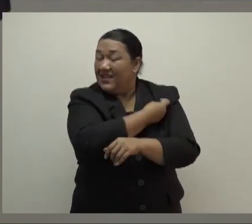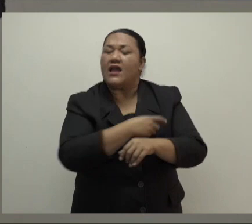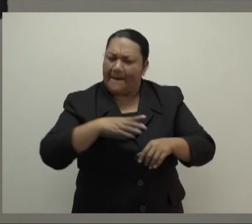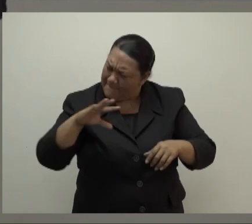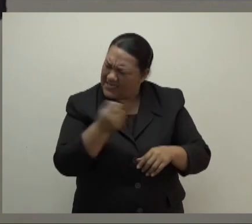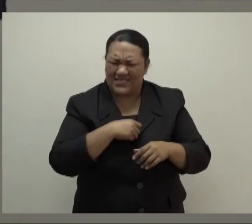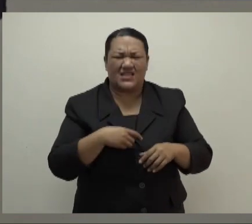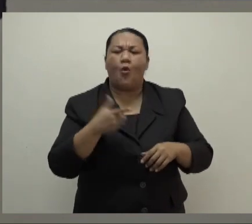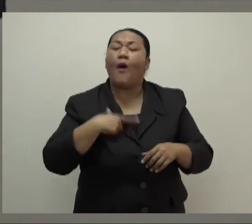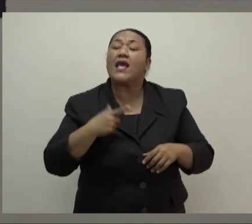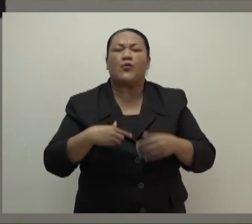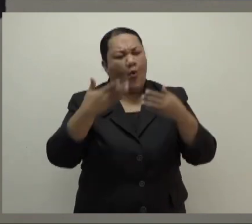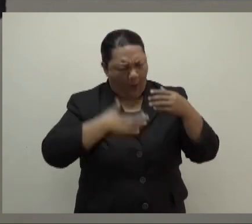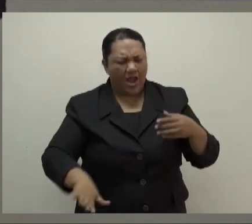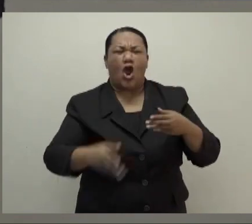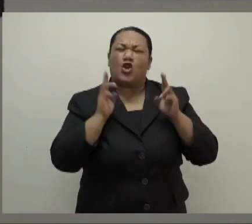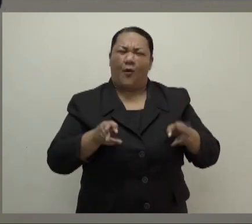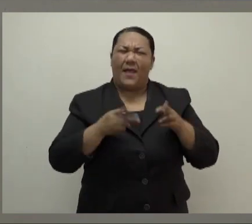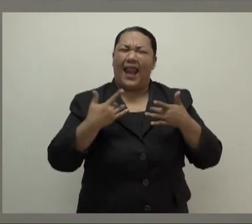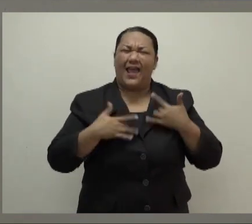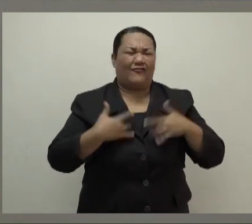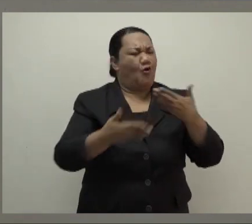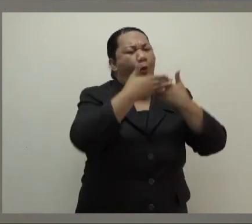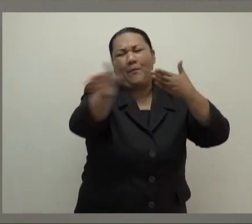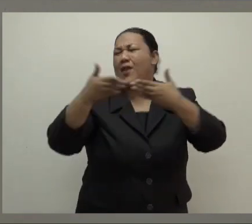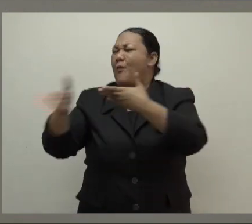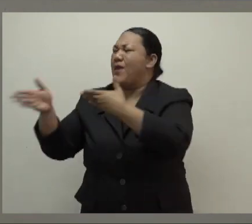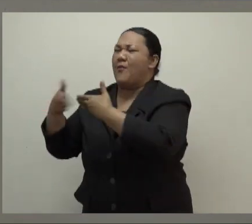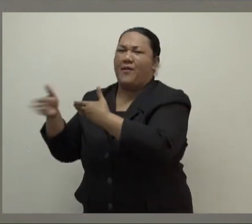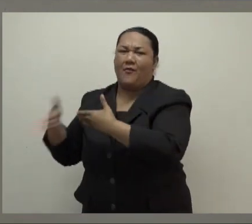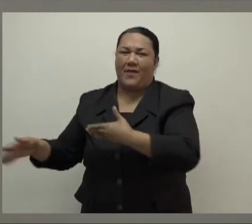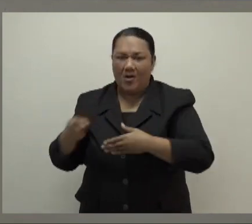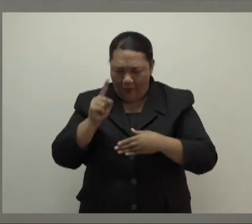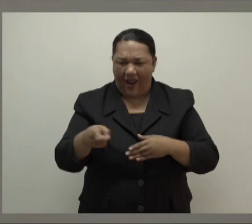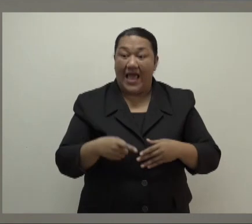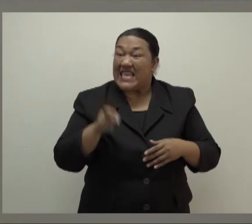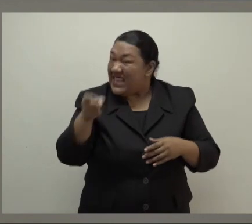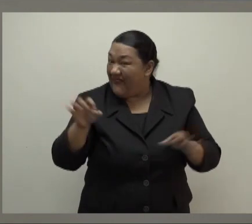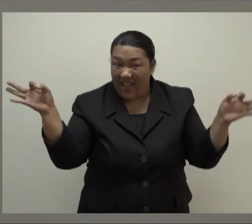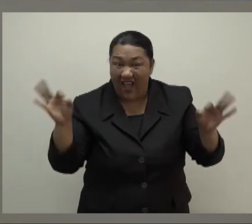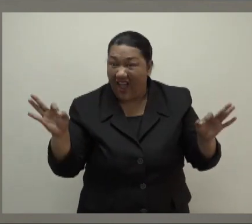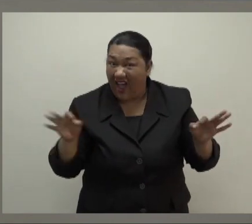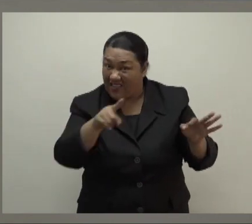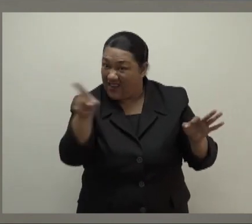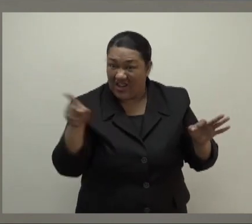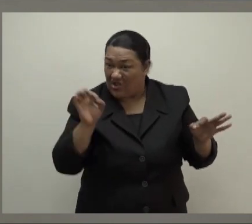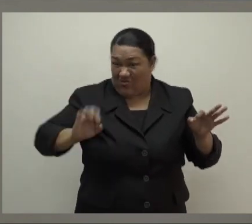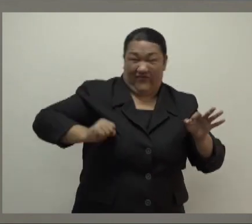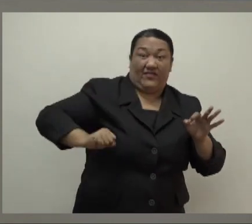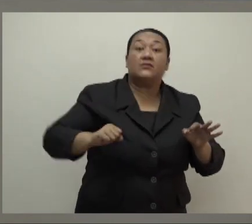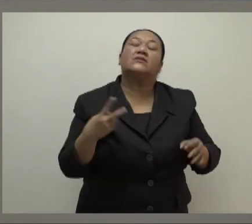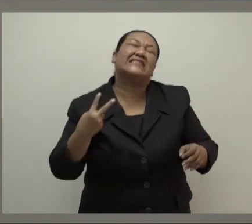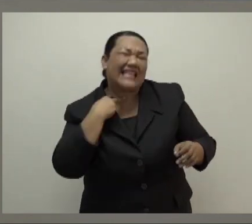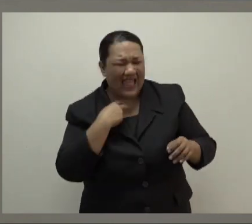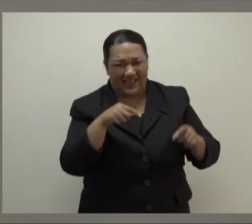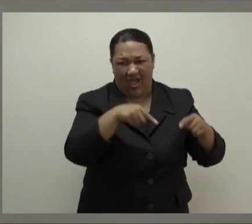and ensure that none of these health protection measures need to come back into force. Let's also please use these new